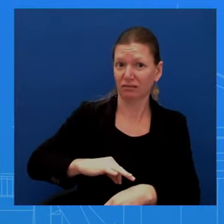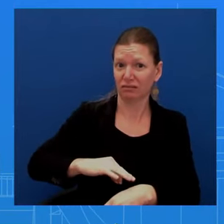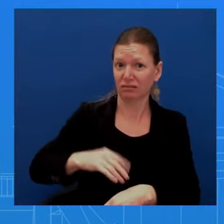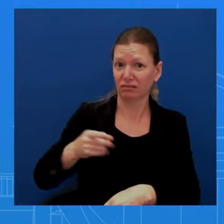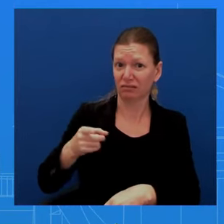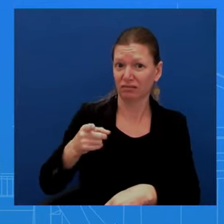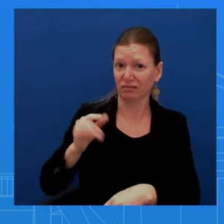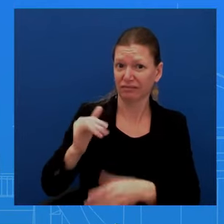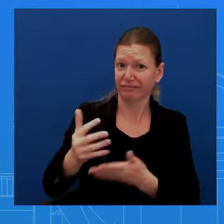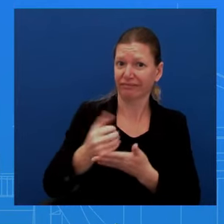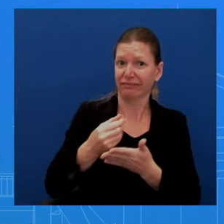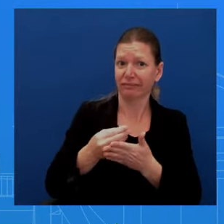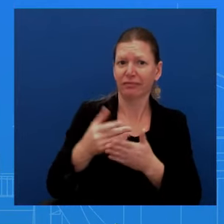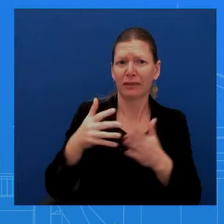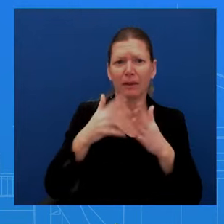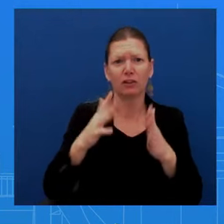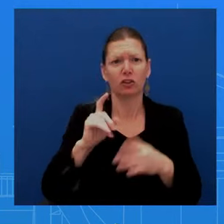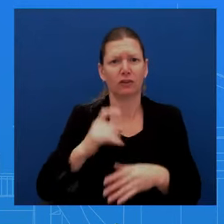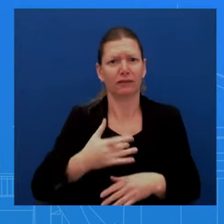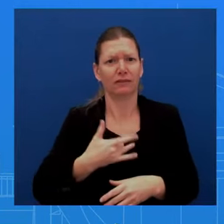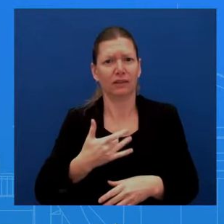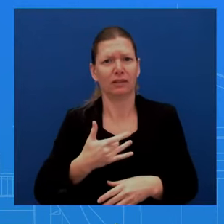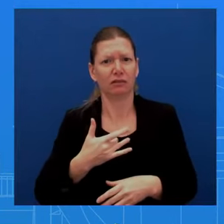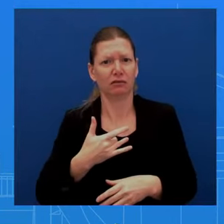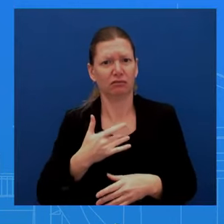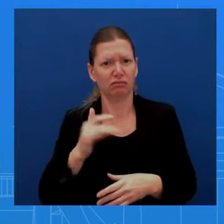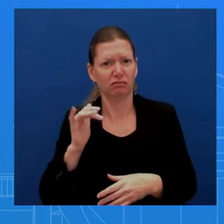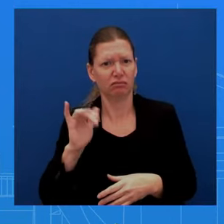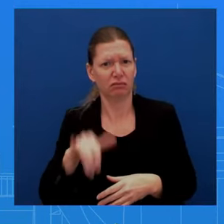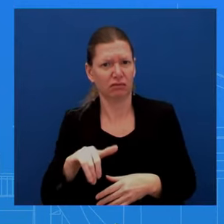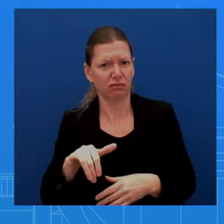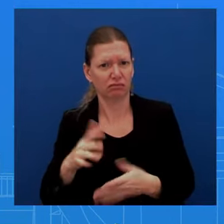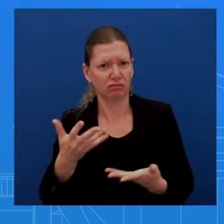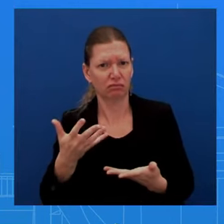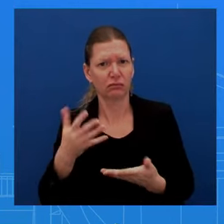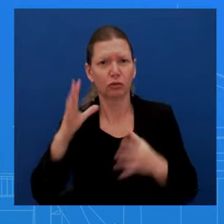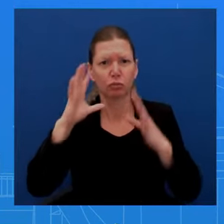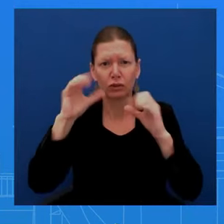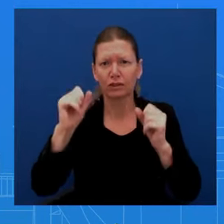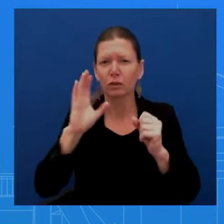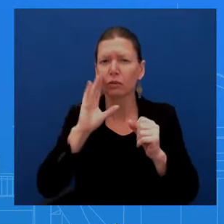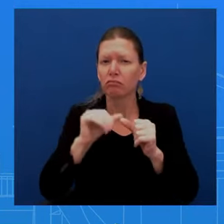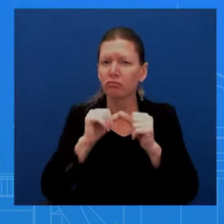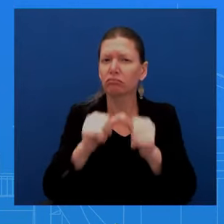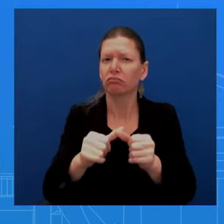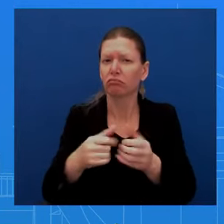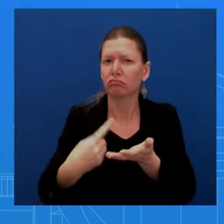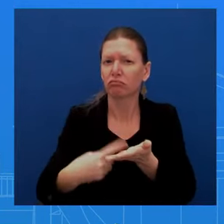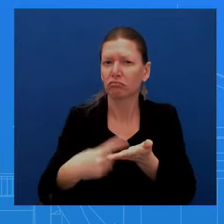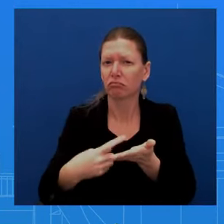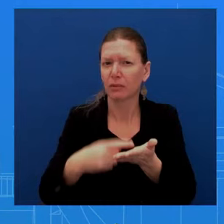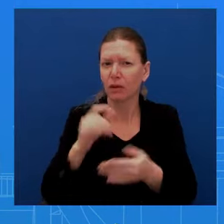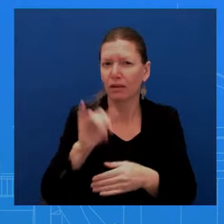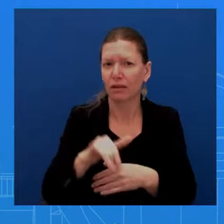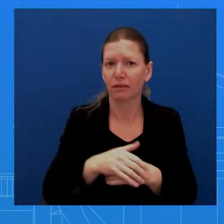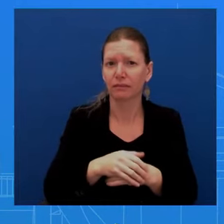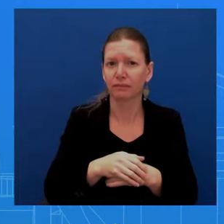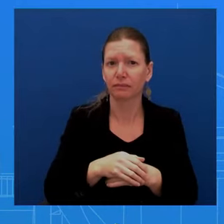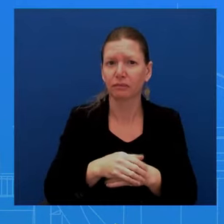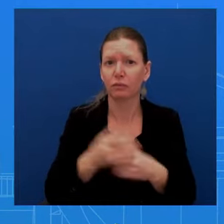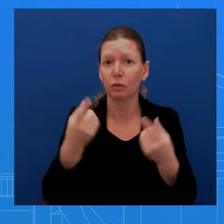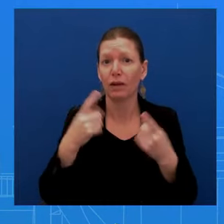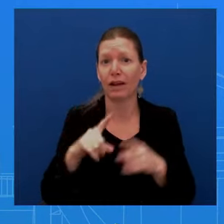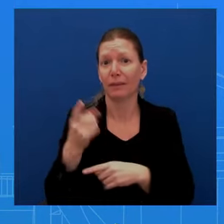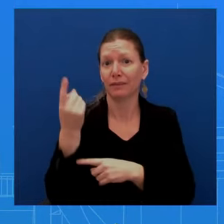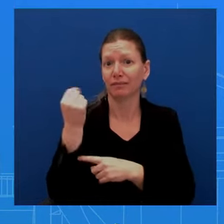uh, as well. I don't have any specifics to say about 2023, but that's been kind of the, the road that we have looked at, uh, as we think about oil